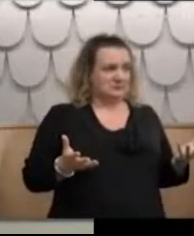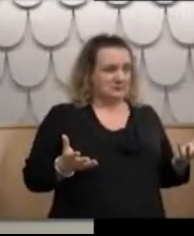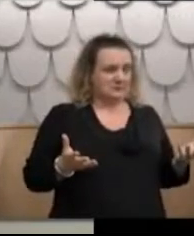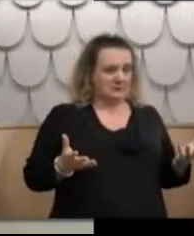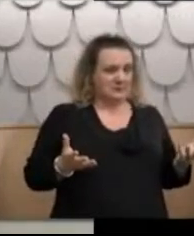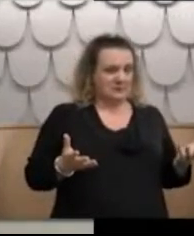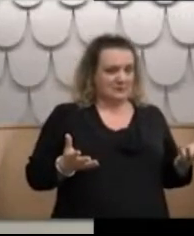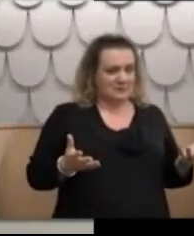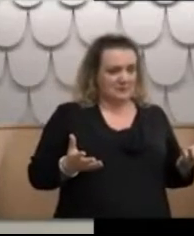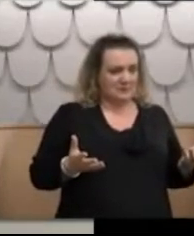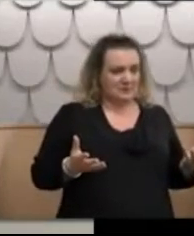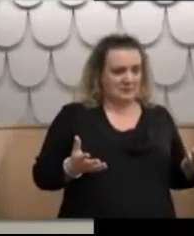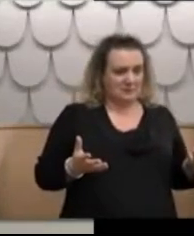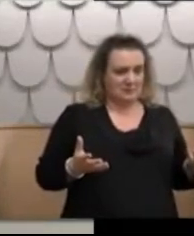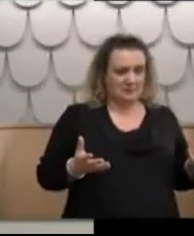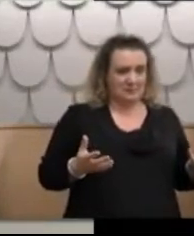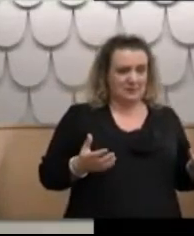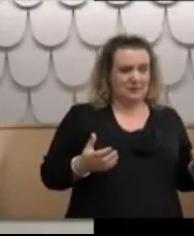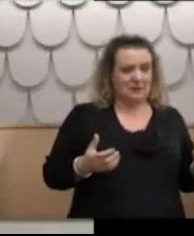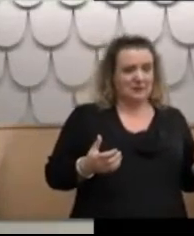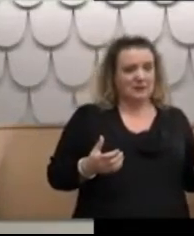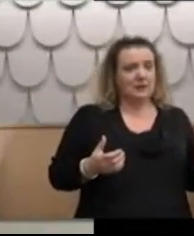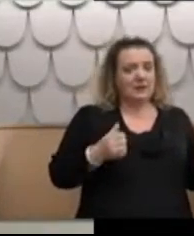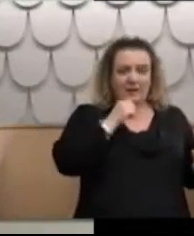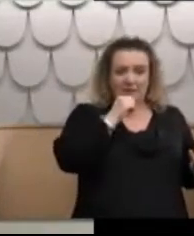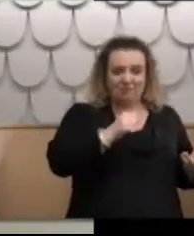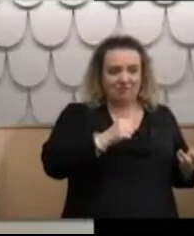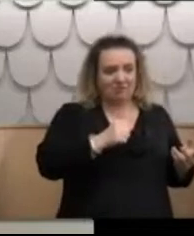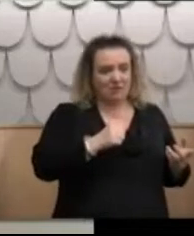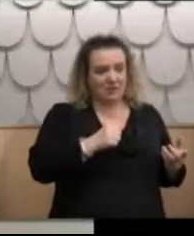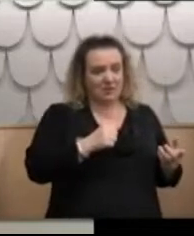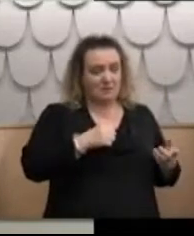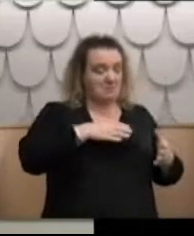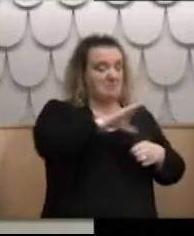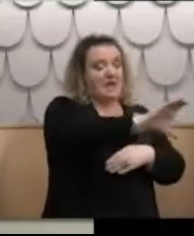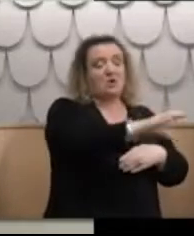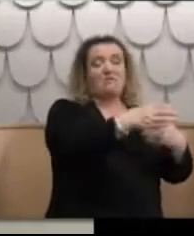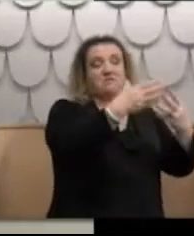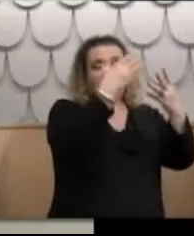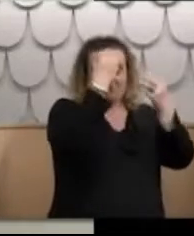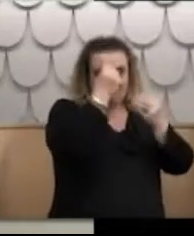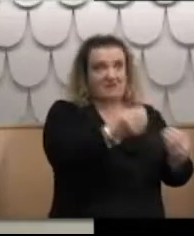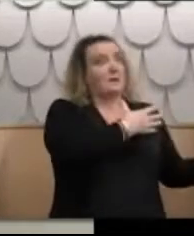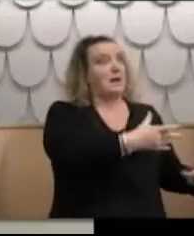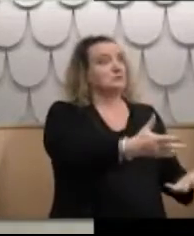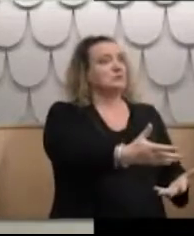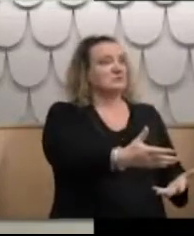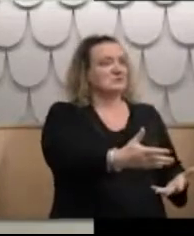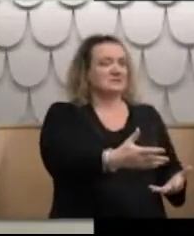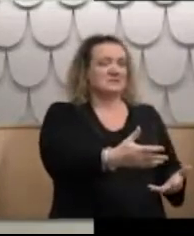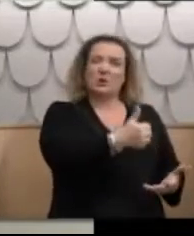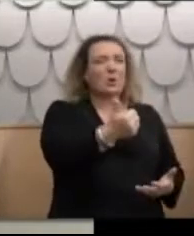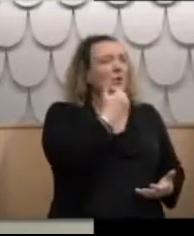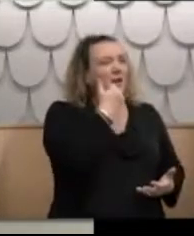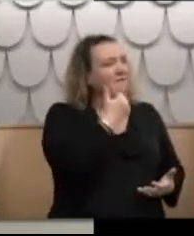This won't happen if we are just paid off the violence and forgotten. I've had the saying back in the day, when we